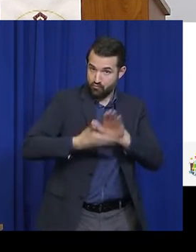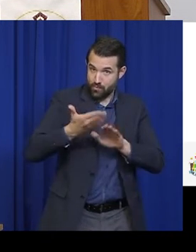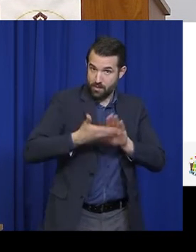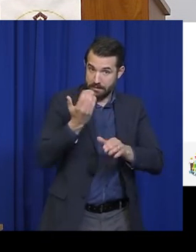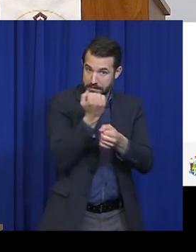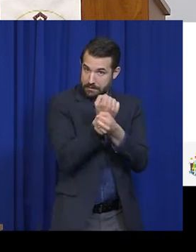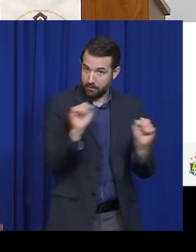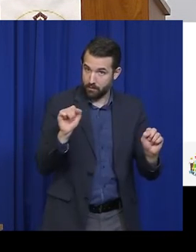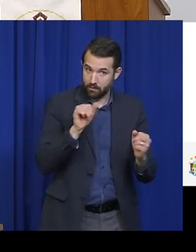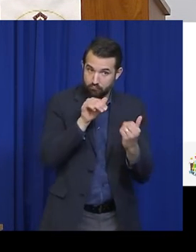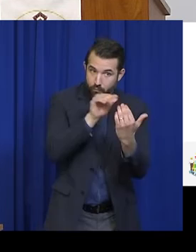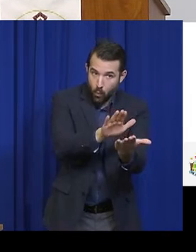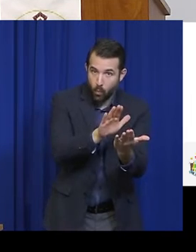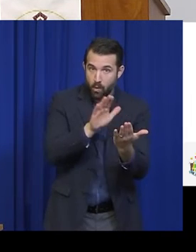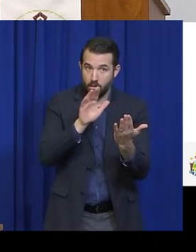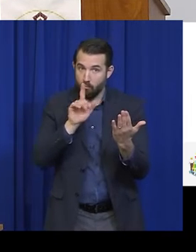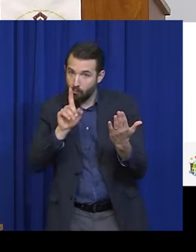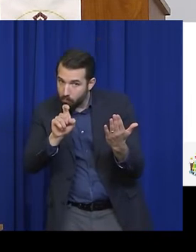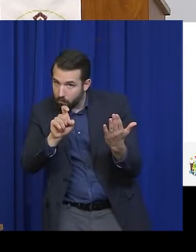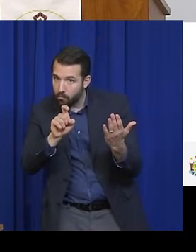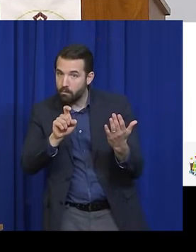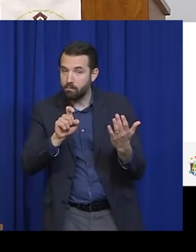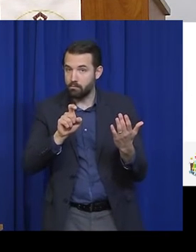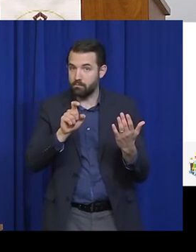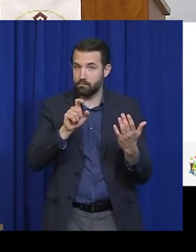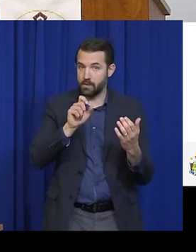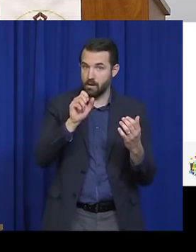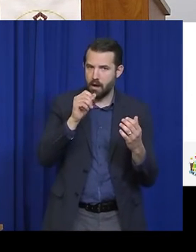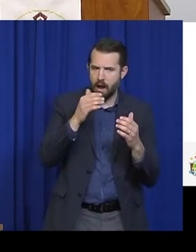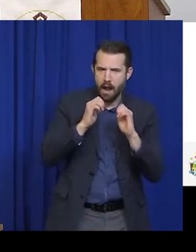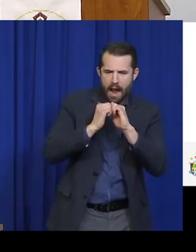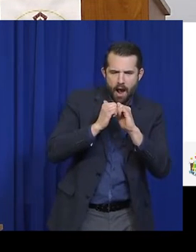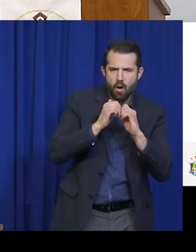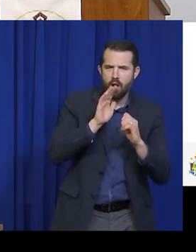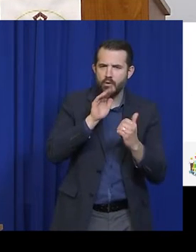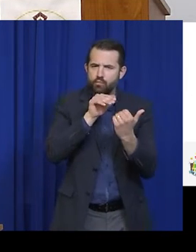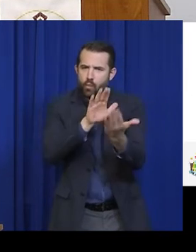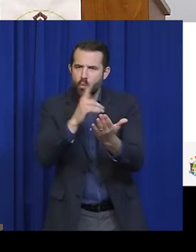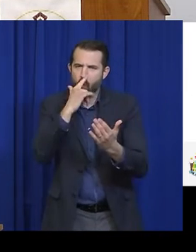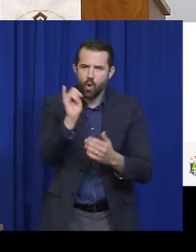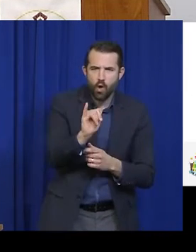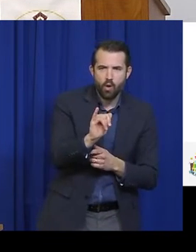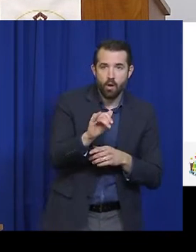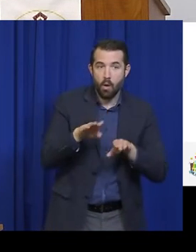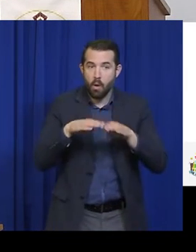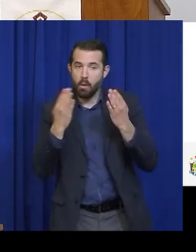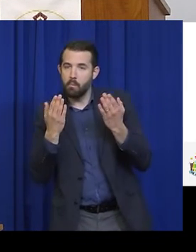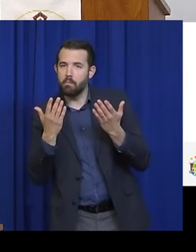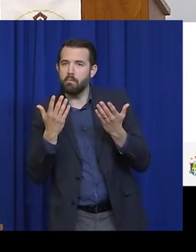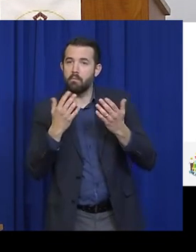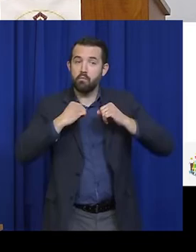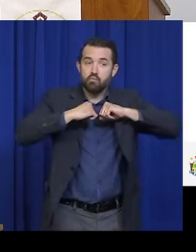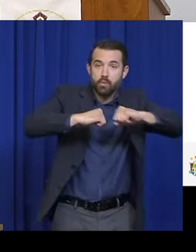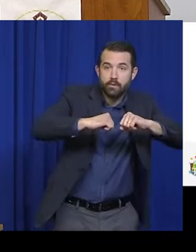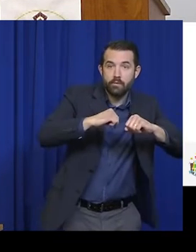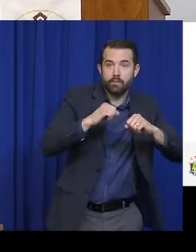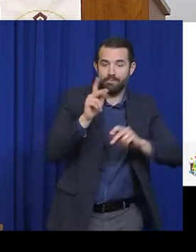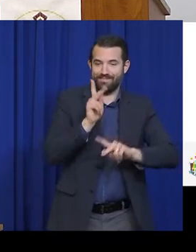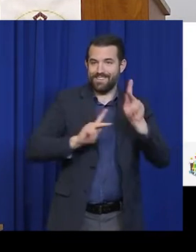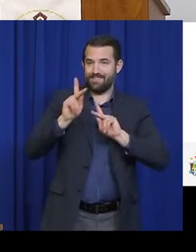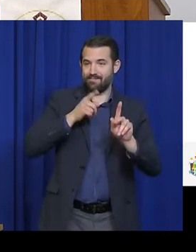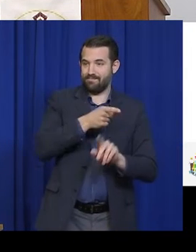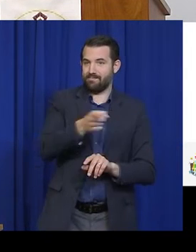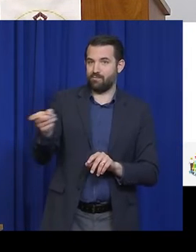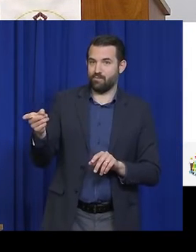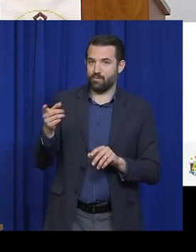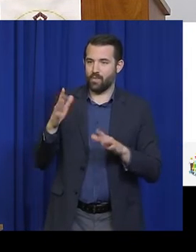even in a limited way, while protecting public safety and public health. As Dr. Shah has outlined, the